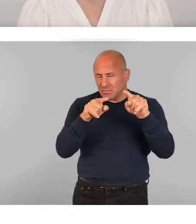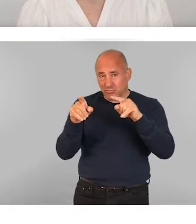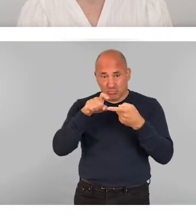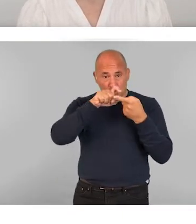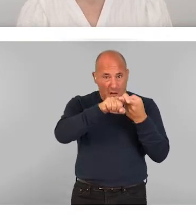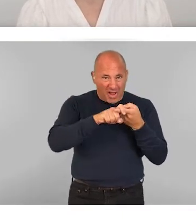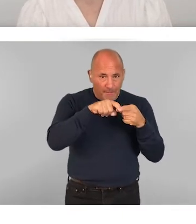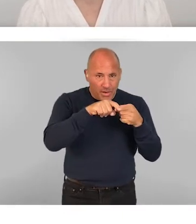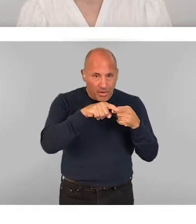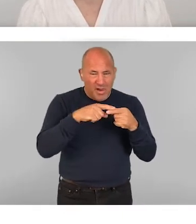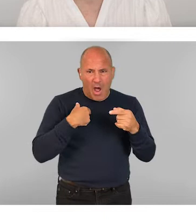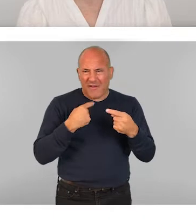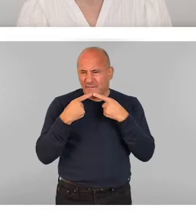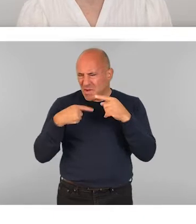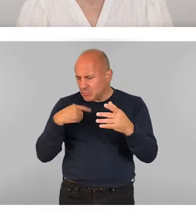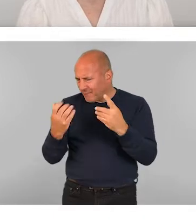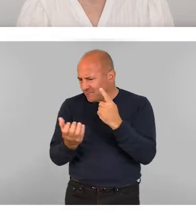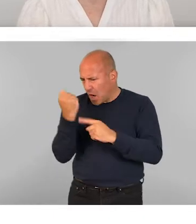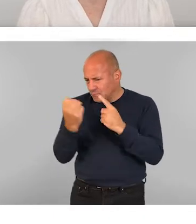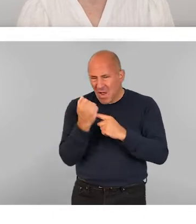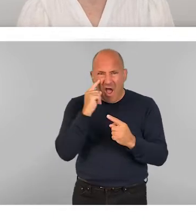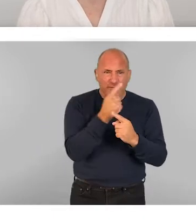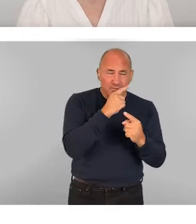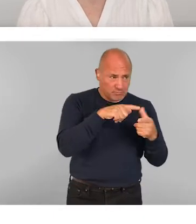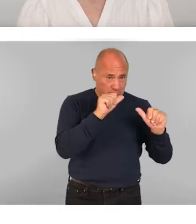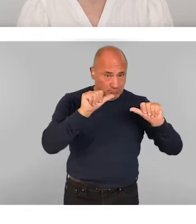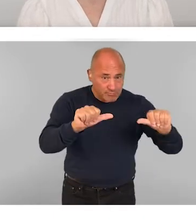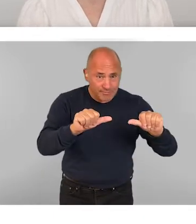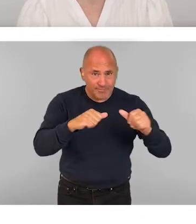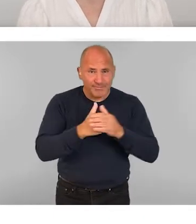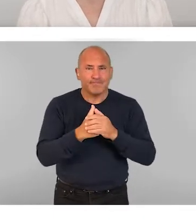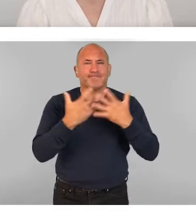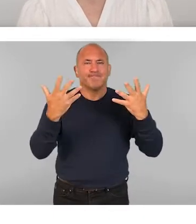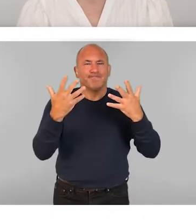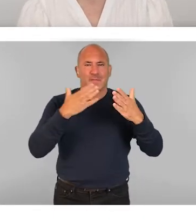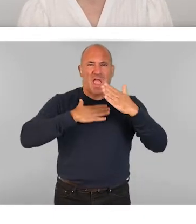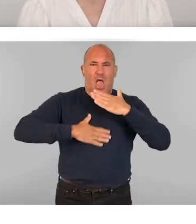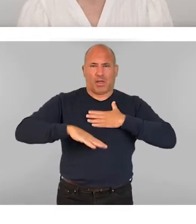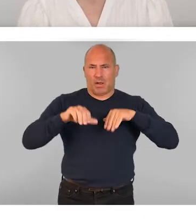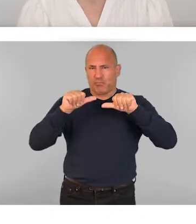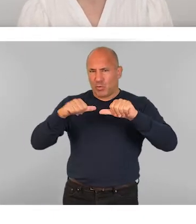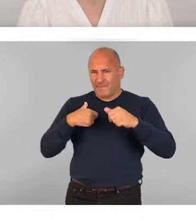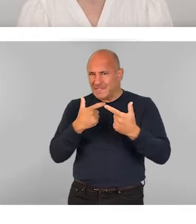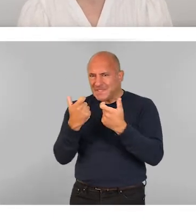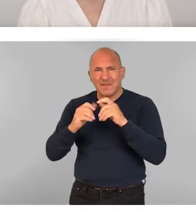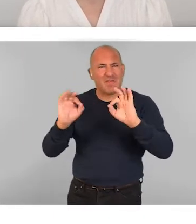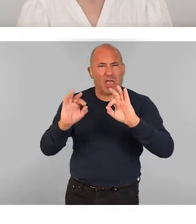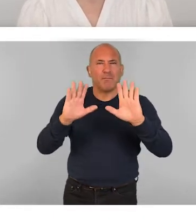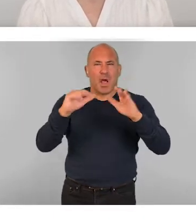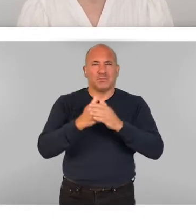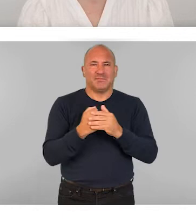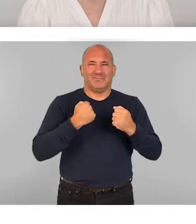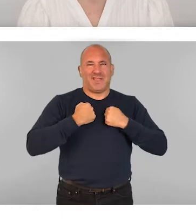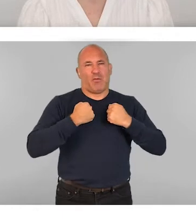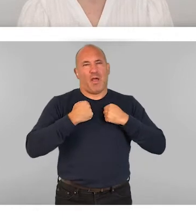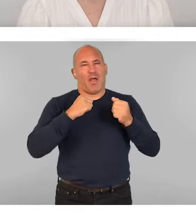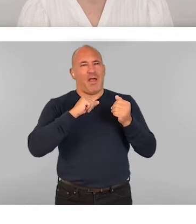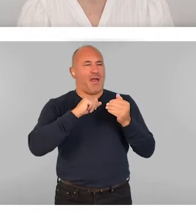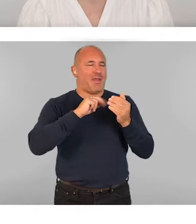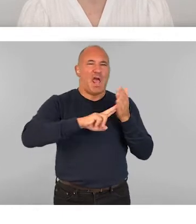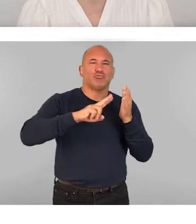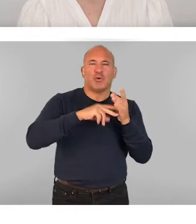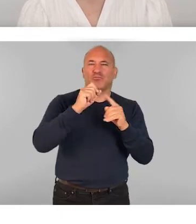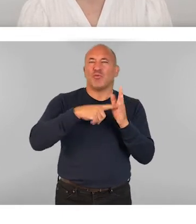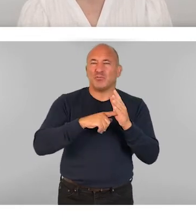and consistency of our findings. Although no ethical approval was sought given the nature of this practice-based project, all participants